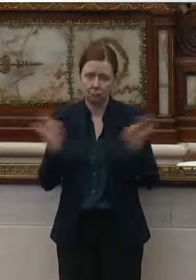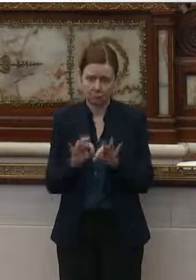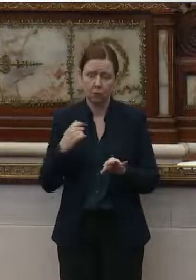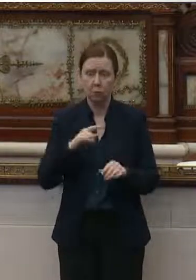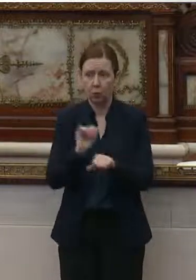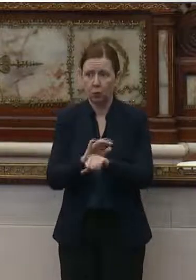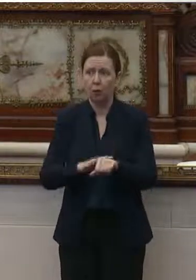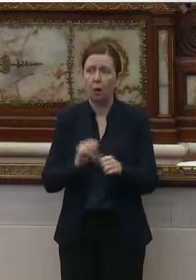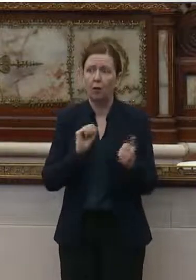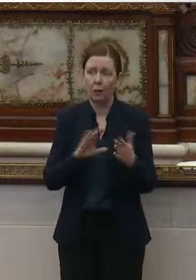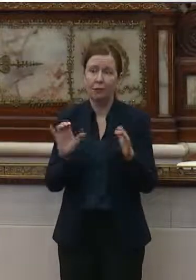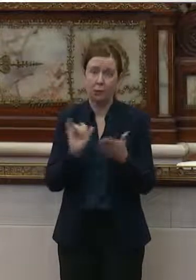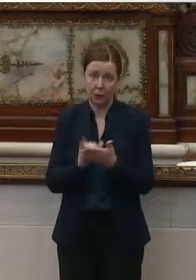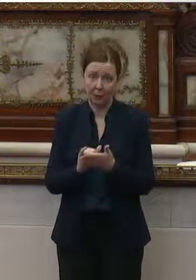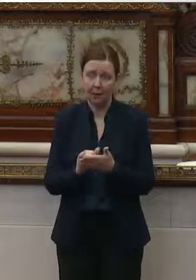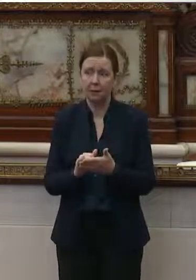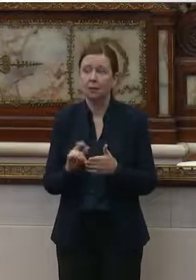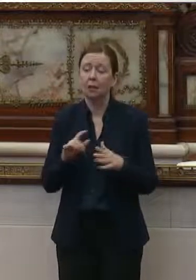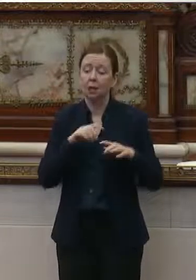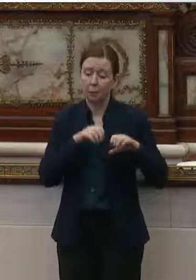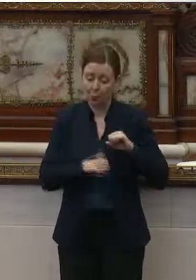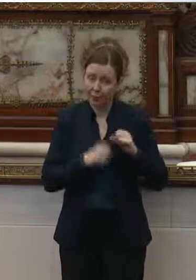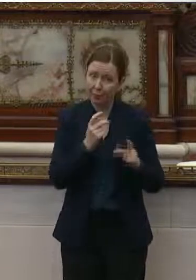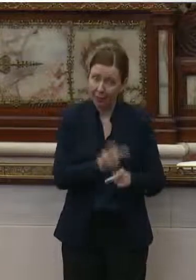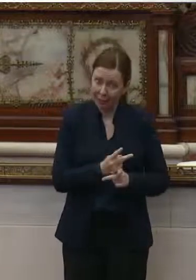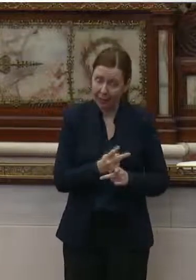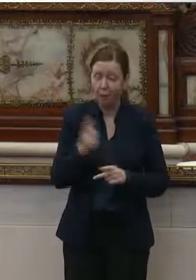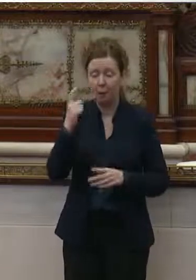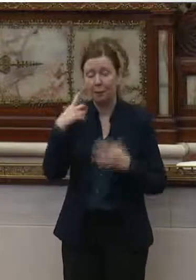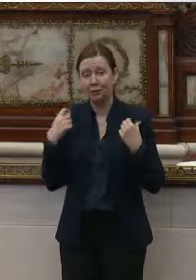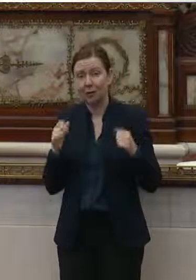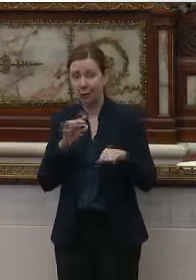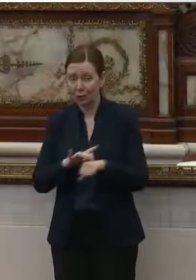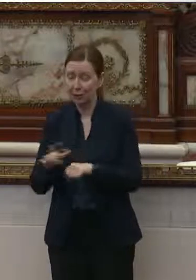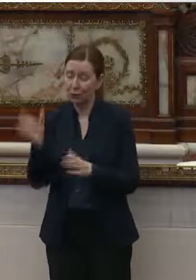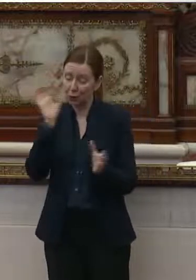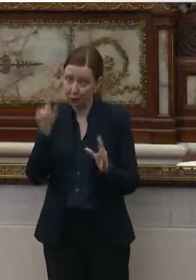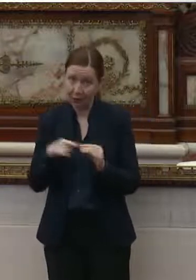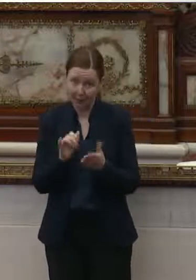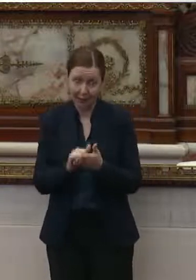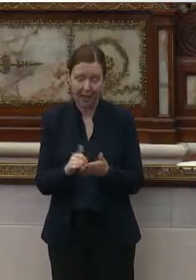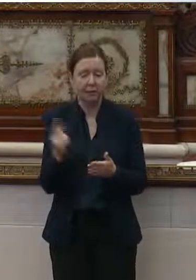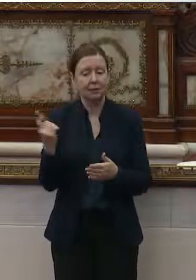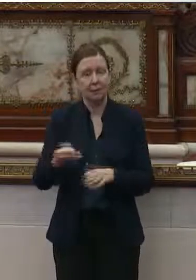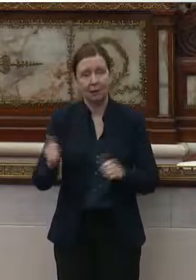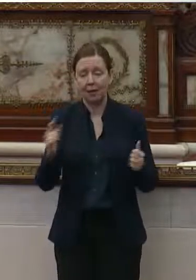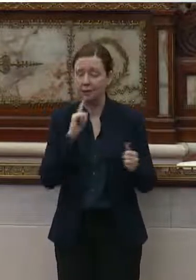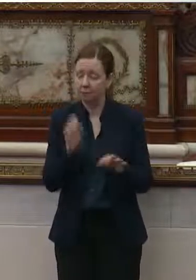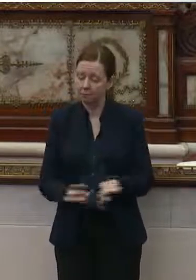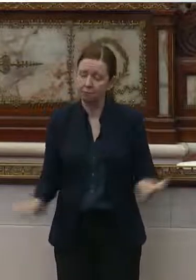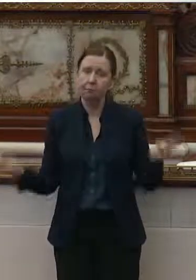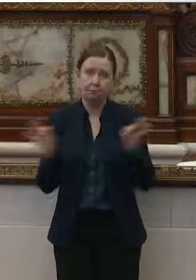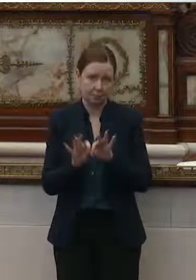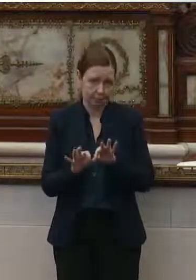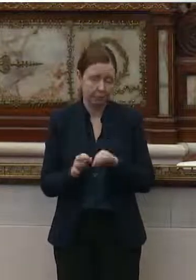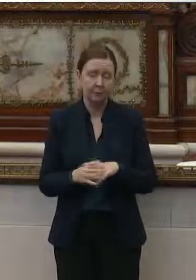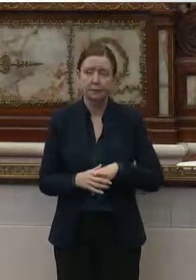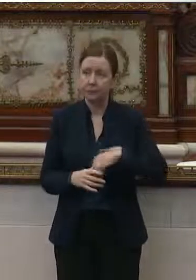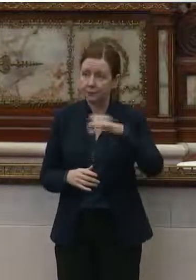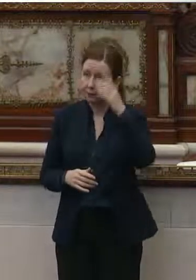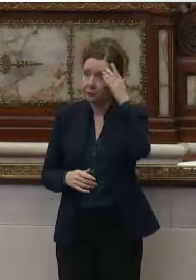working on ways to do that. Bereavement care and the mental health resources you heard about are something else I think is absolutely essential.